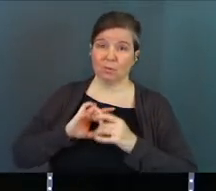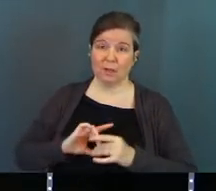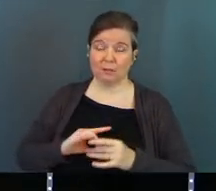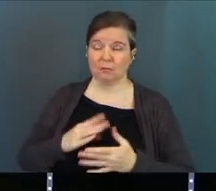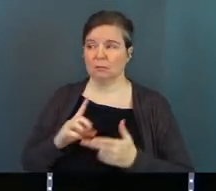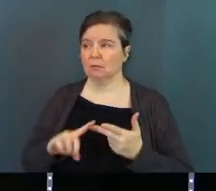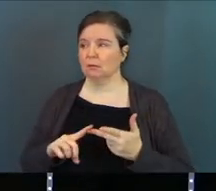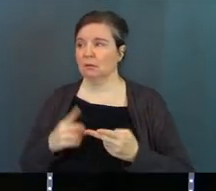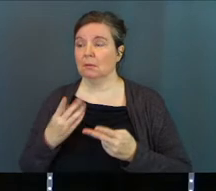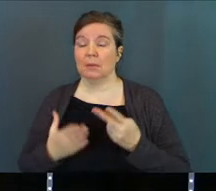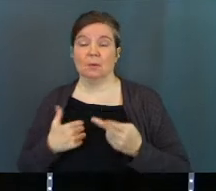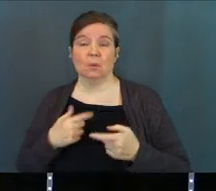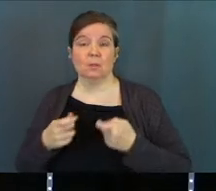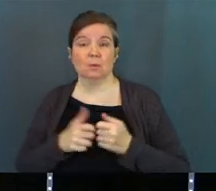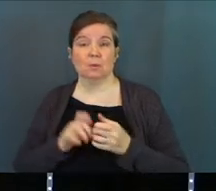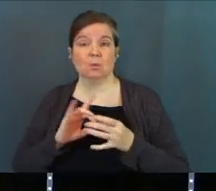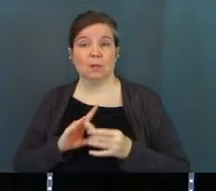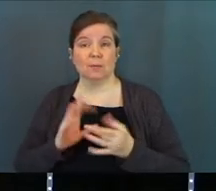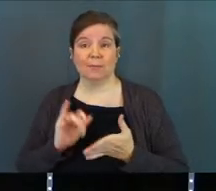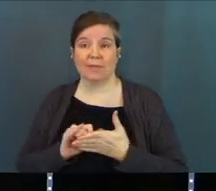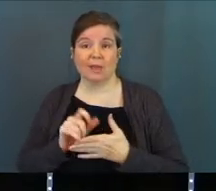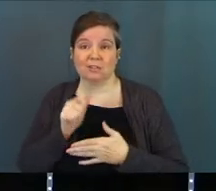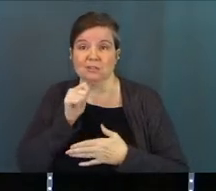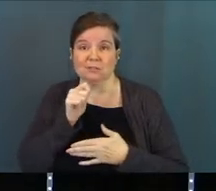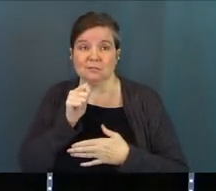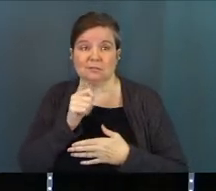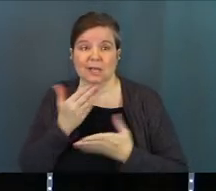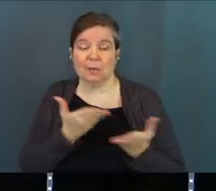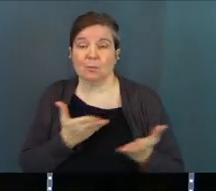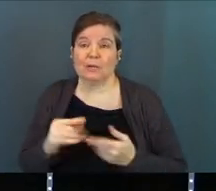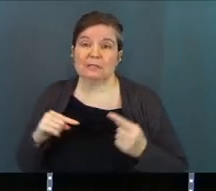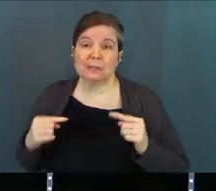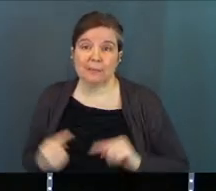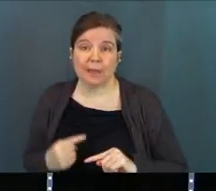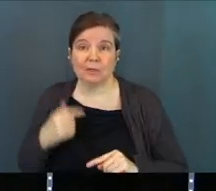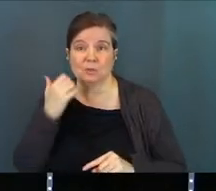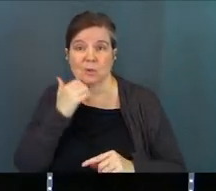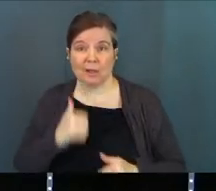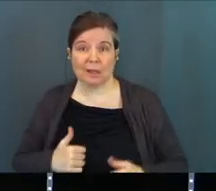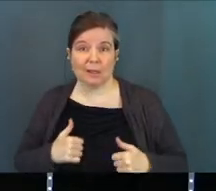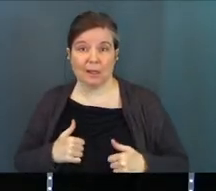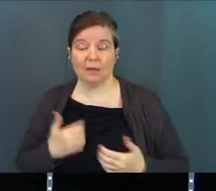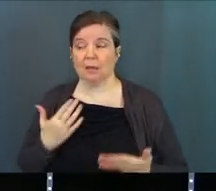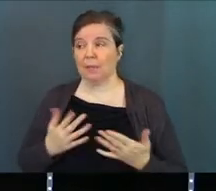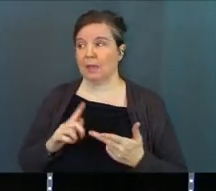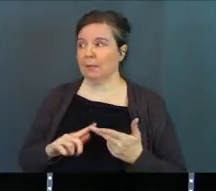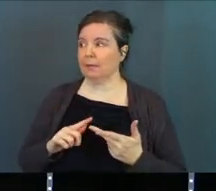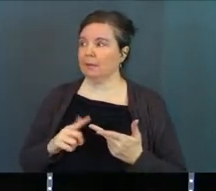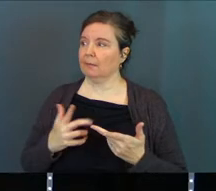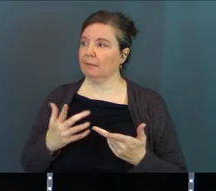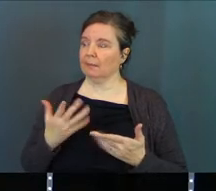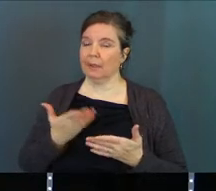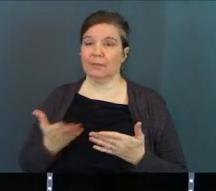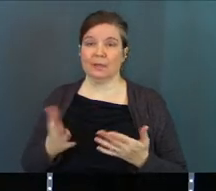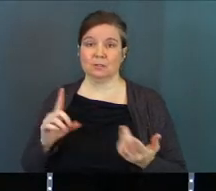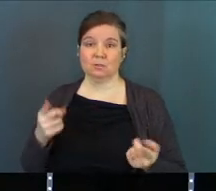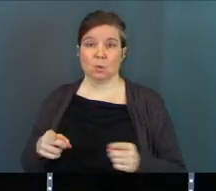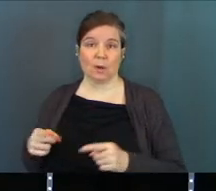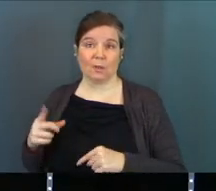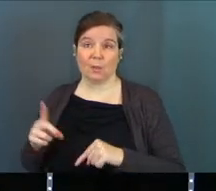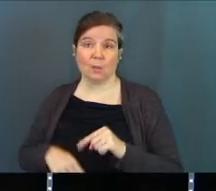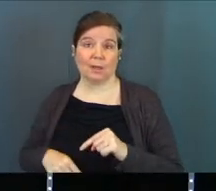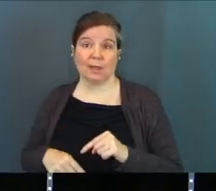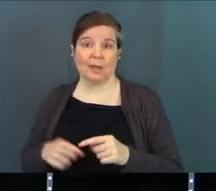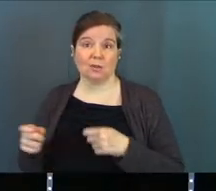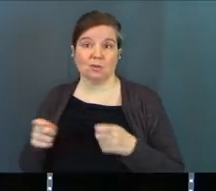Maybe for some of us, we're dealing with a relationship that just, it brings so much pain into our daily lives. Maybe for some of us, it's things going on that we